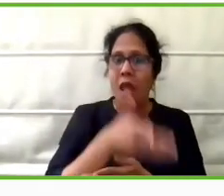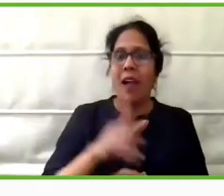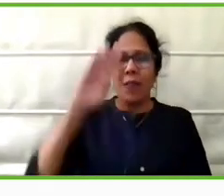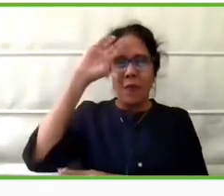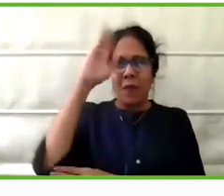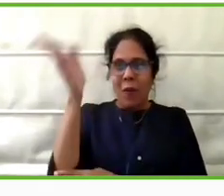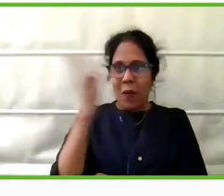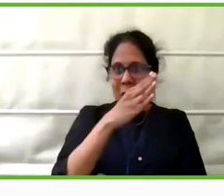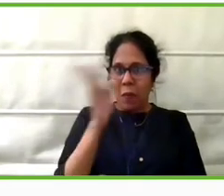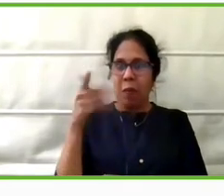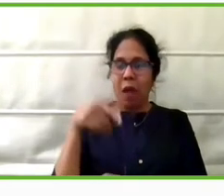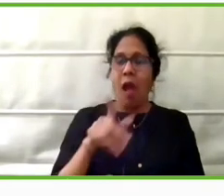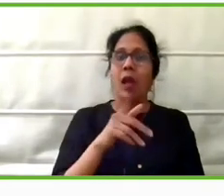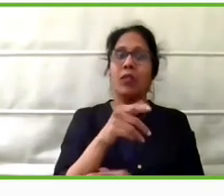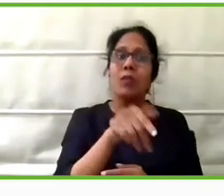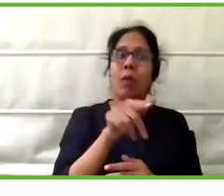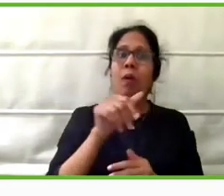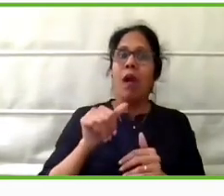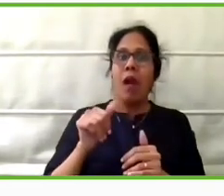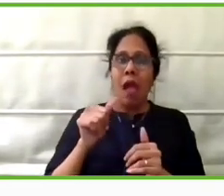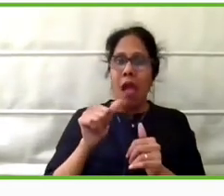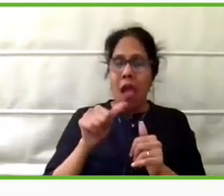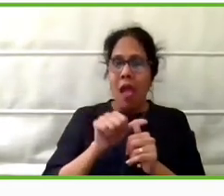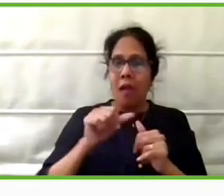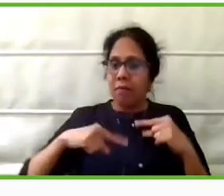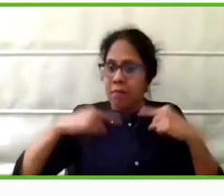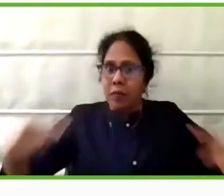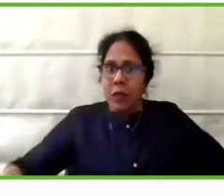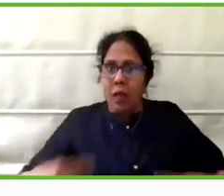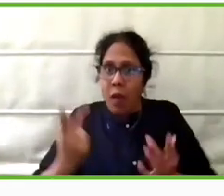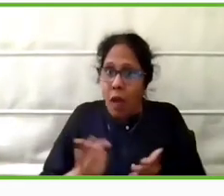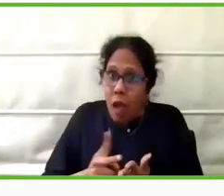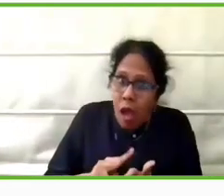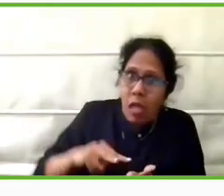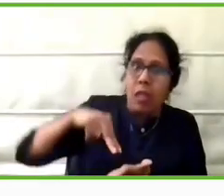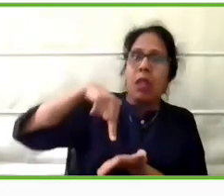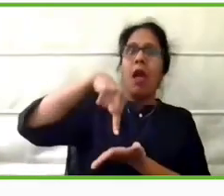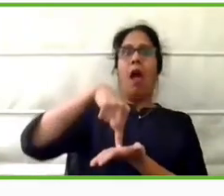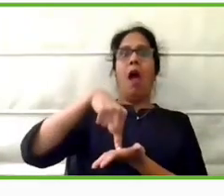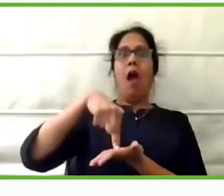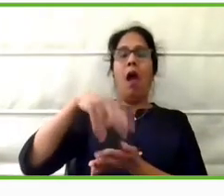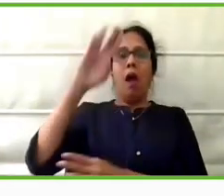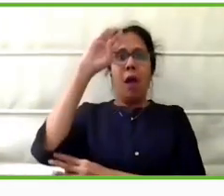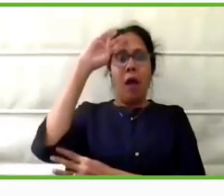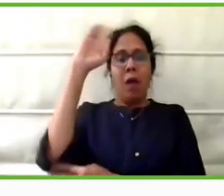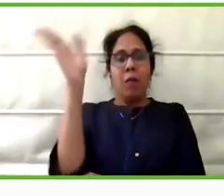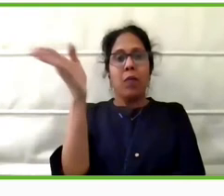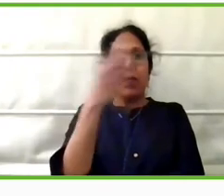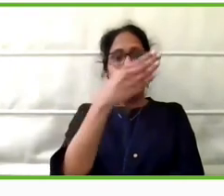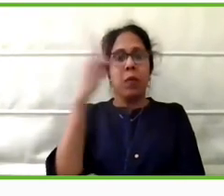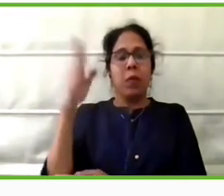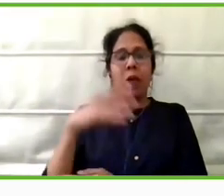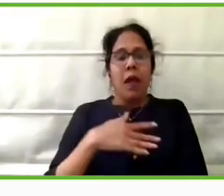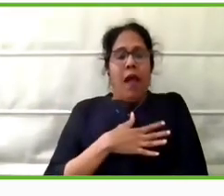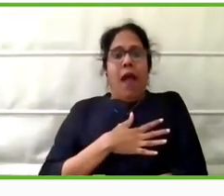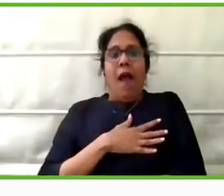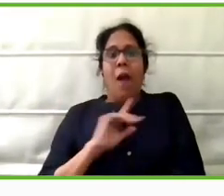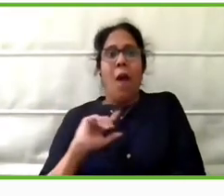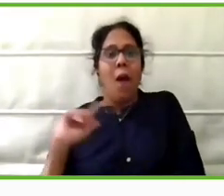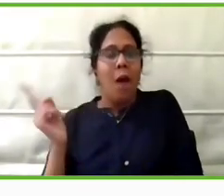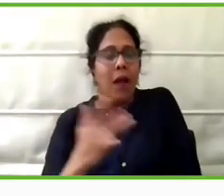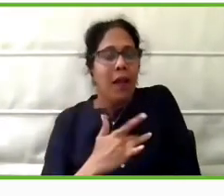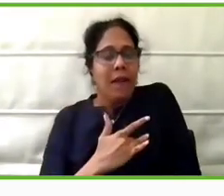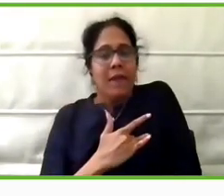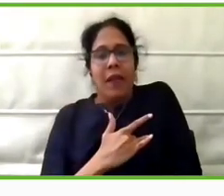And the Arise wheelchair users were also able to stand for the national anthem. And it was very emotional for them